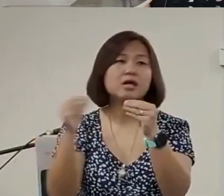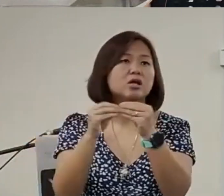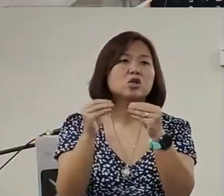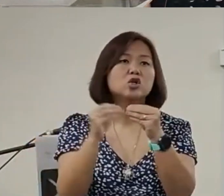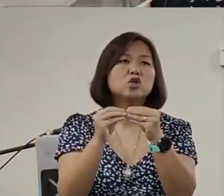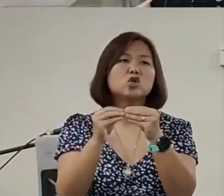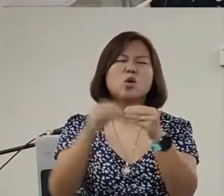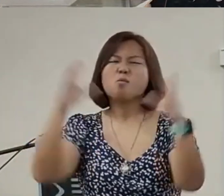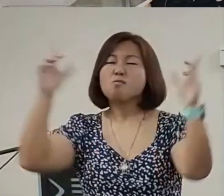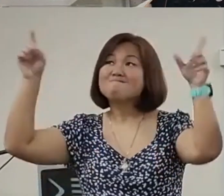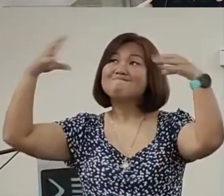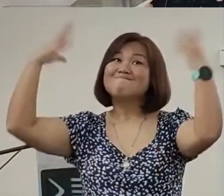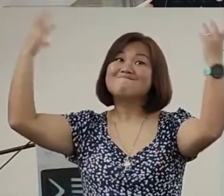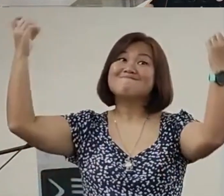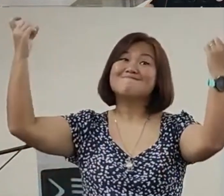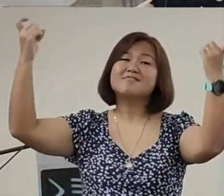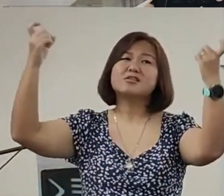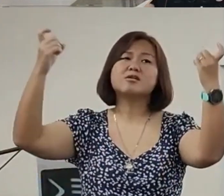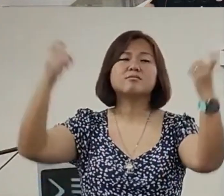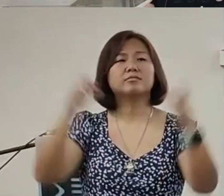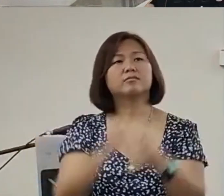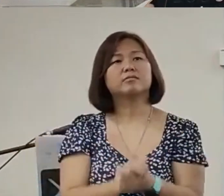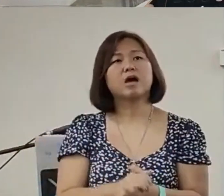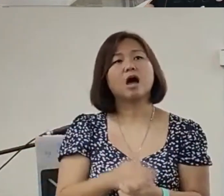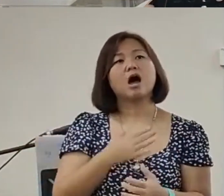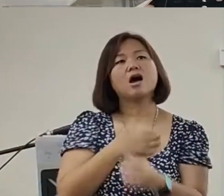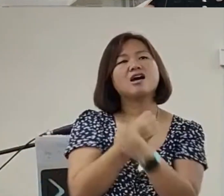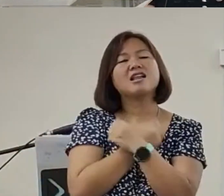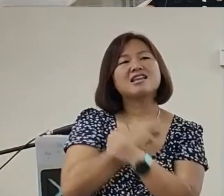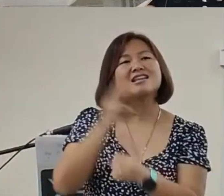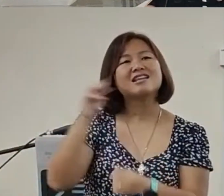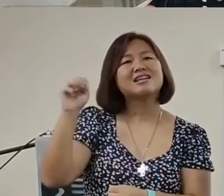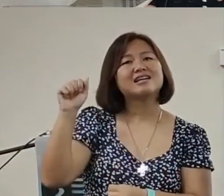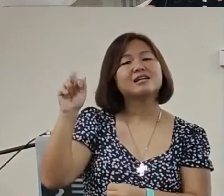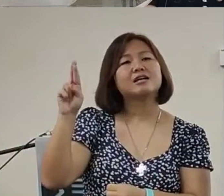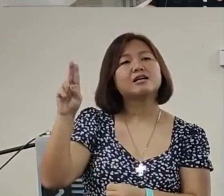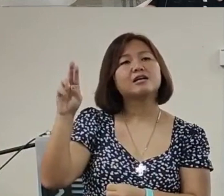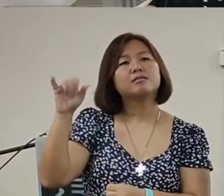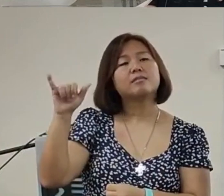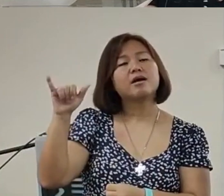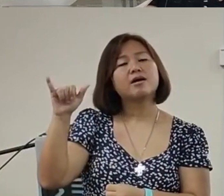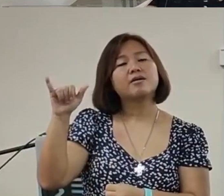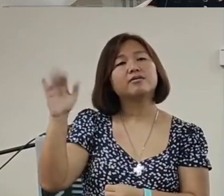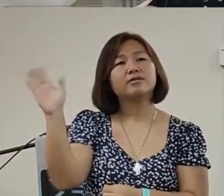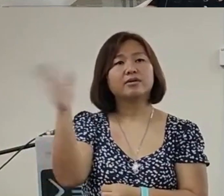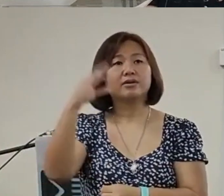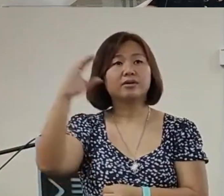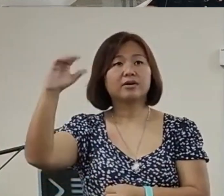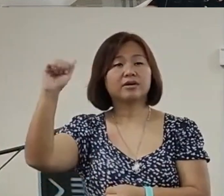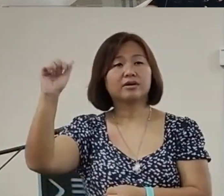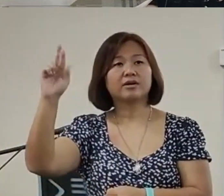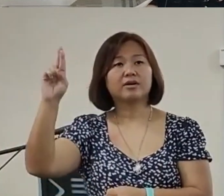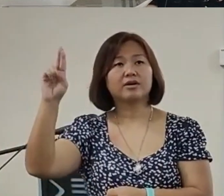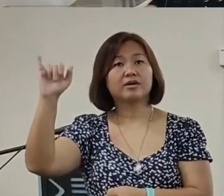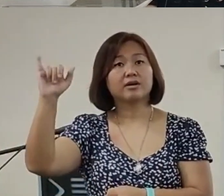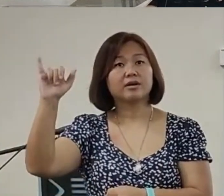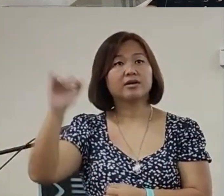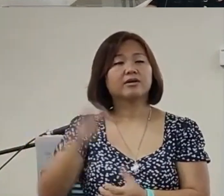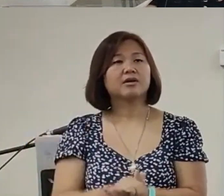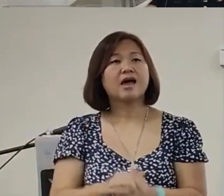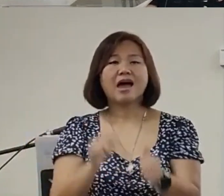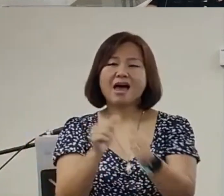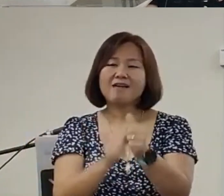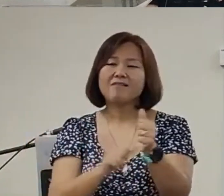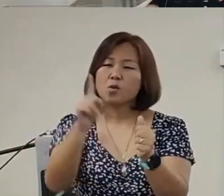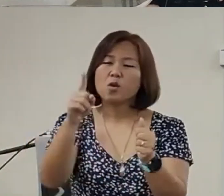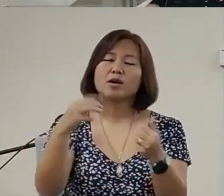famous peopleon this earthI love Mariah Careyone day I'm going to get a newson the internetshe's going to dieshe's deadeverybody has to